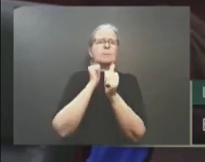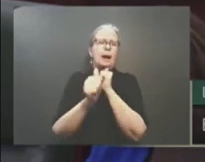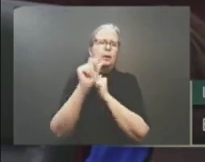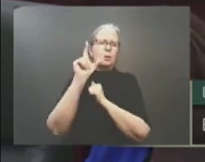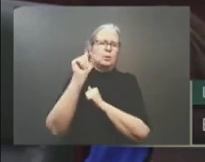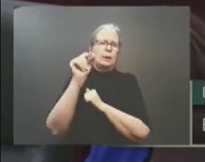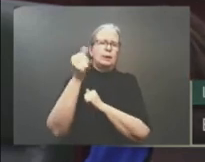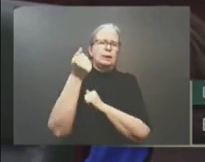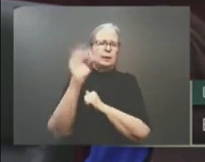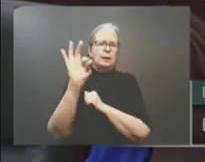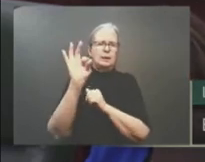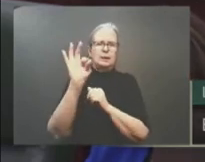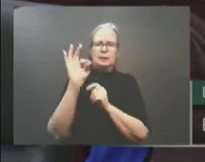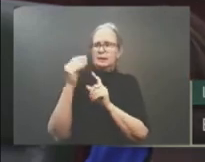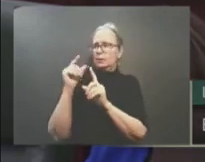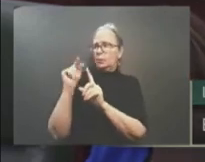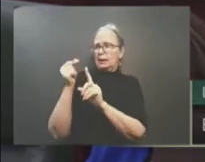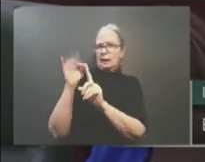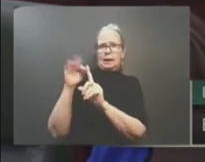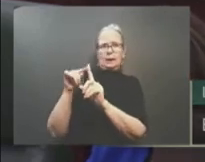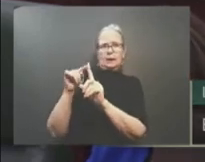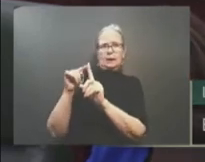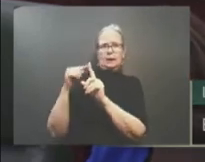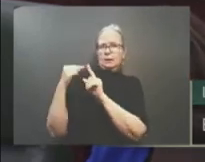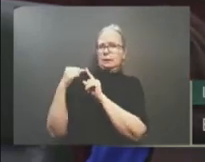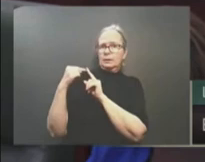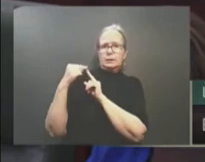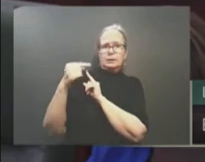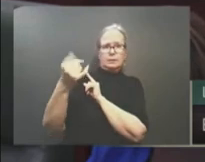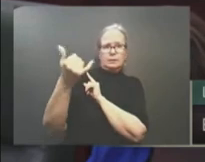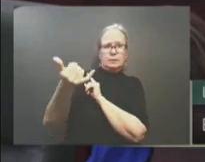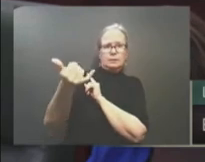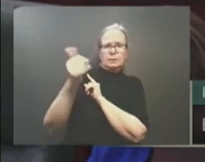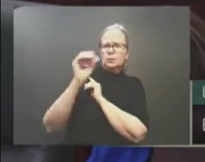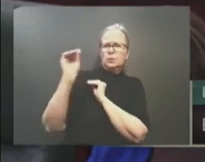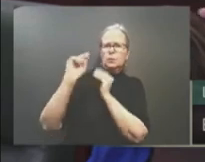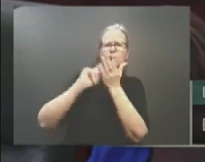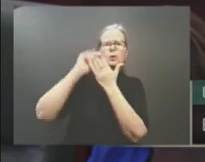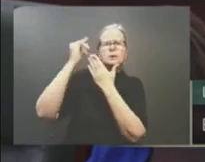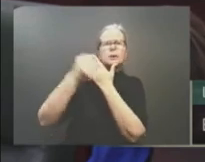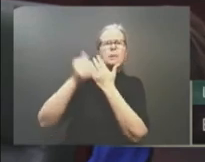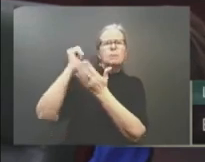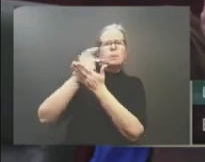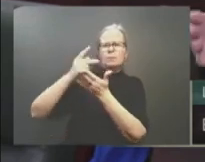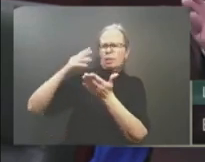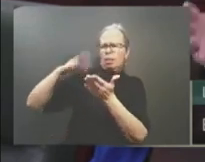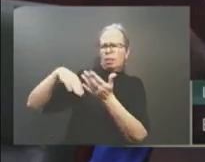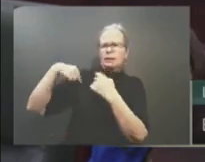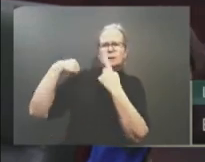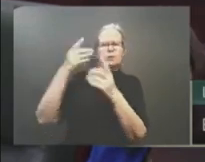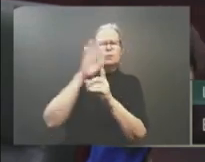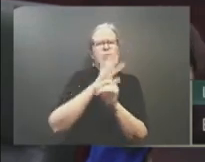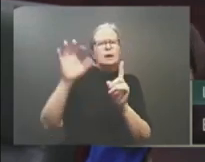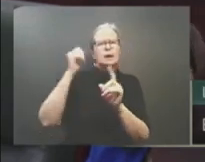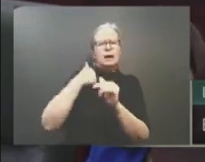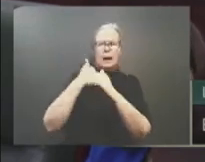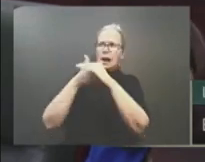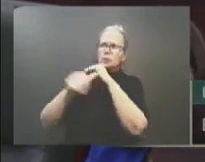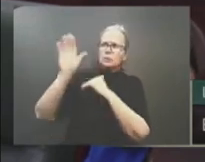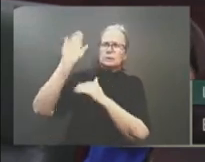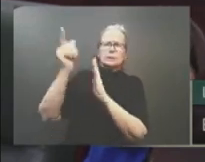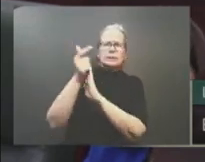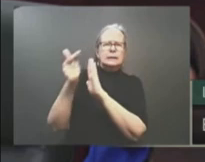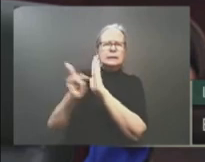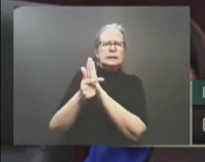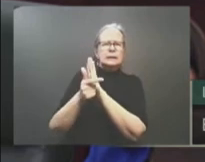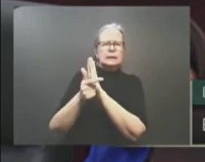subject to the Act approved in all of Canada. Not only has Canada lost out on billions of dollars of